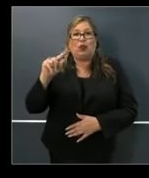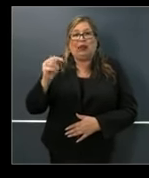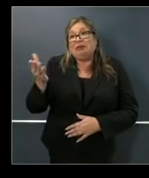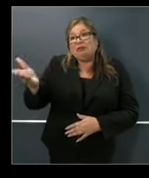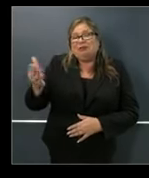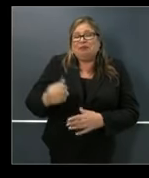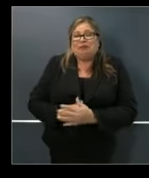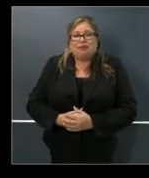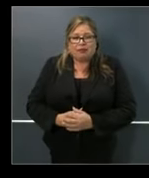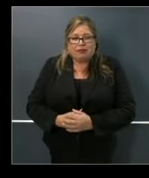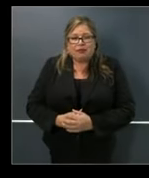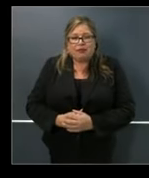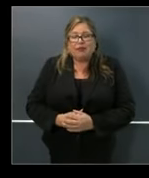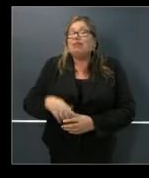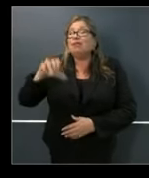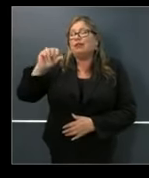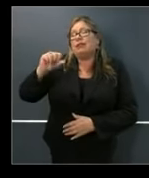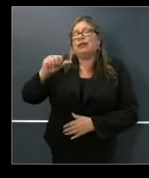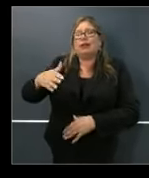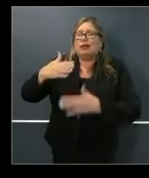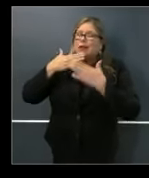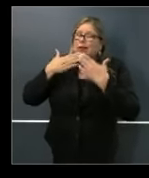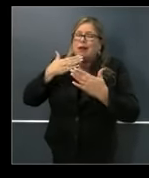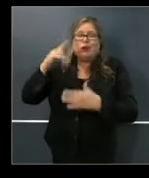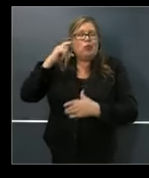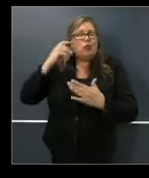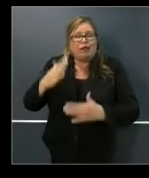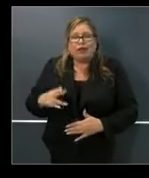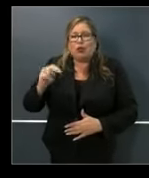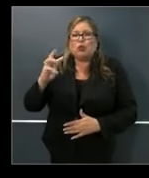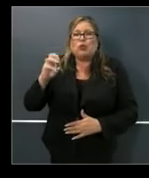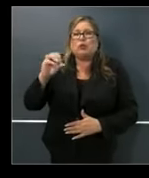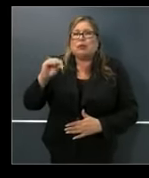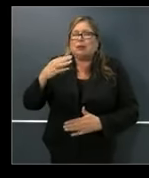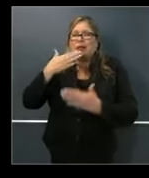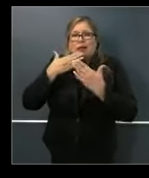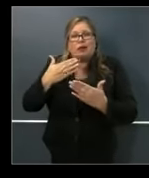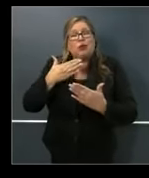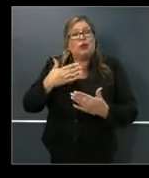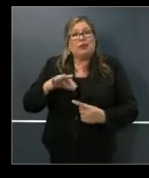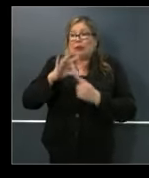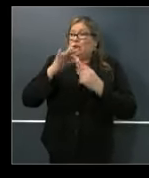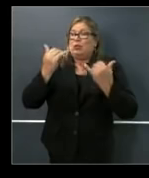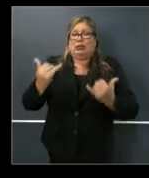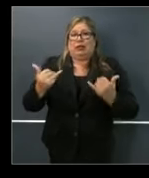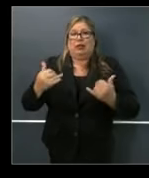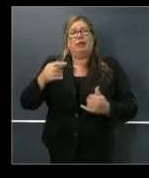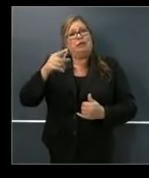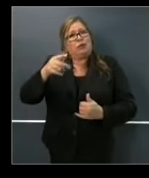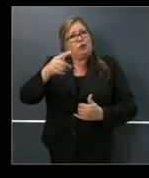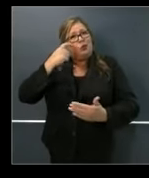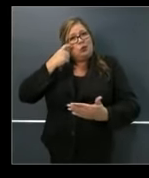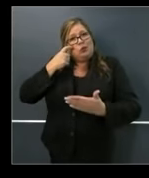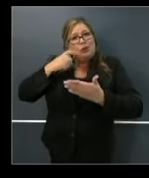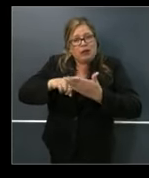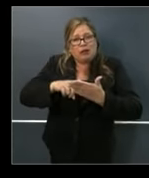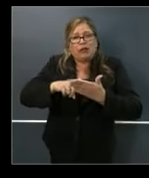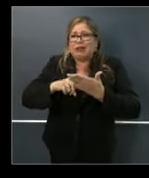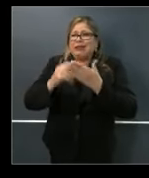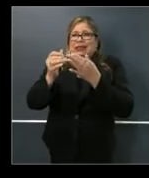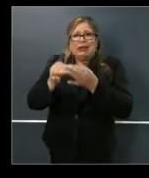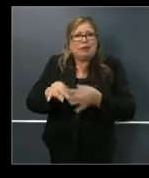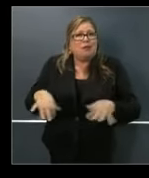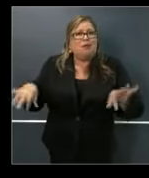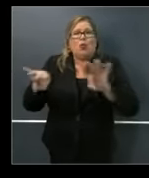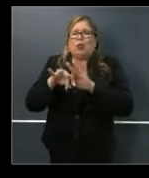Thank you. Yes, thank you, Governor Newsom, for everything and for especially today recognizing the importance and the value